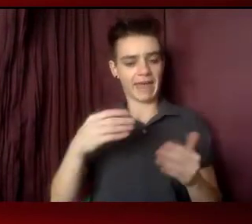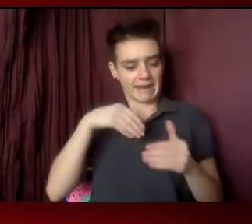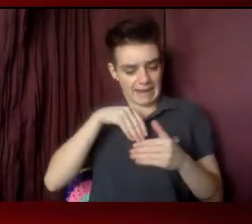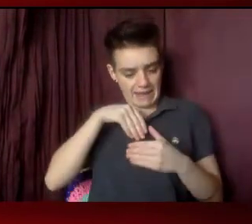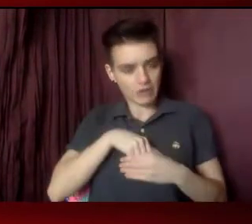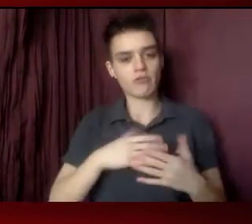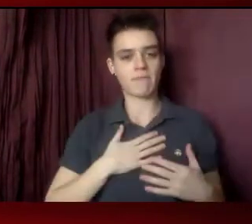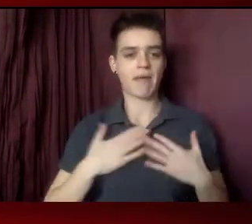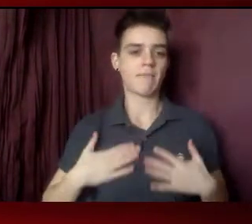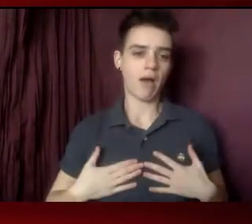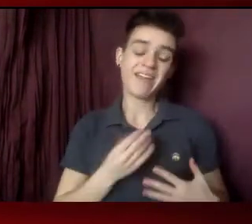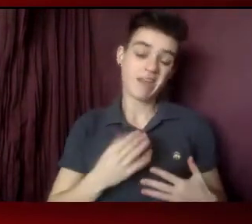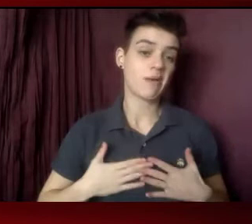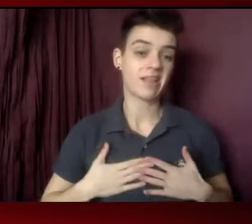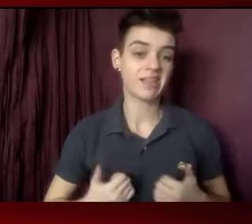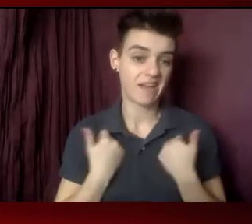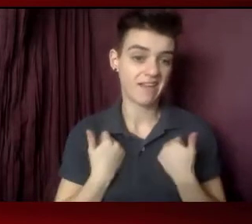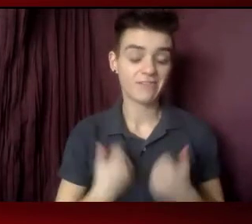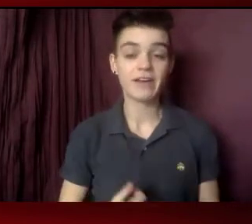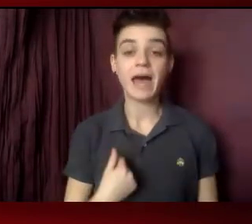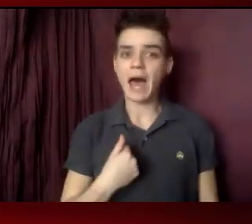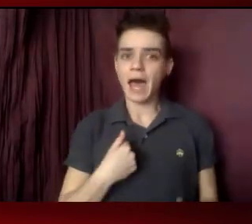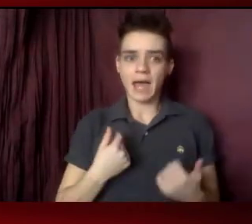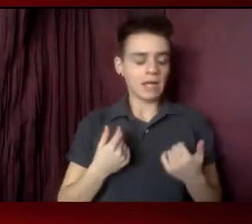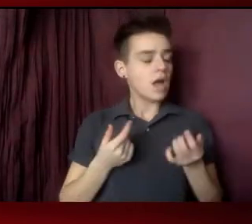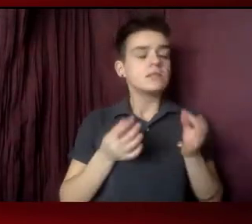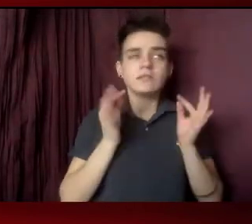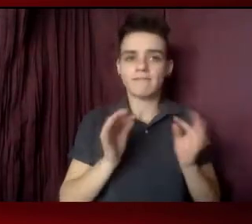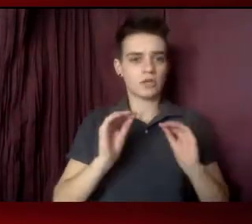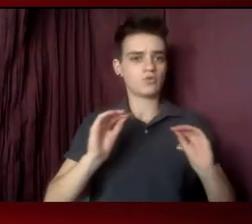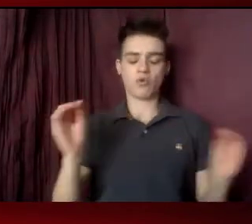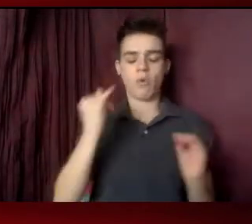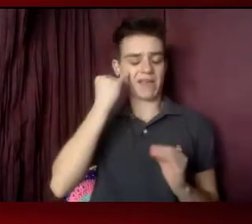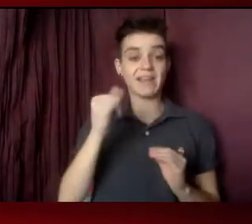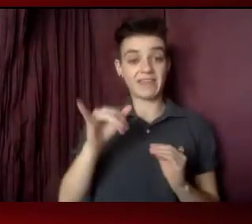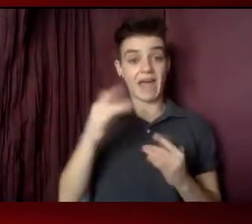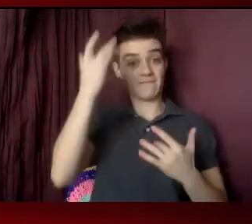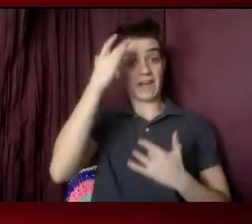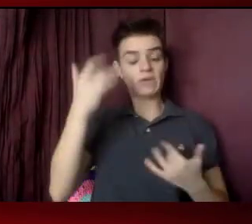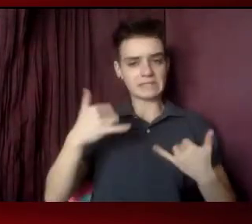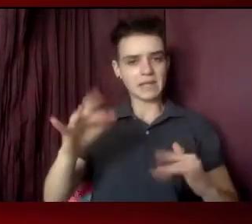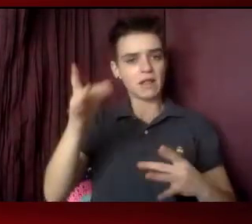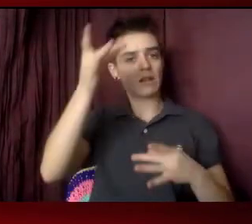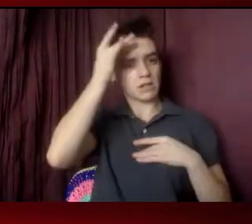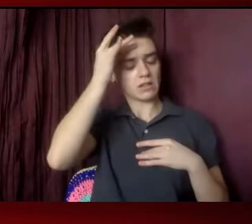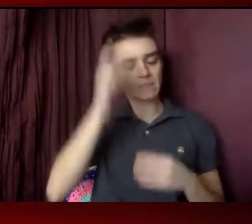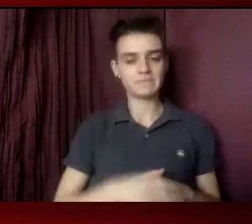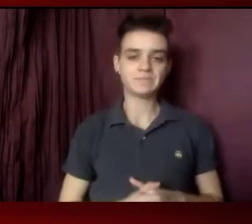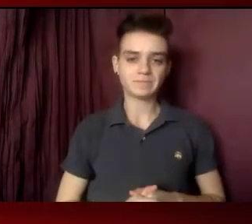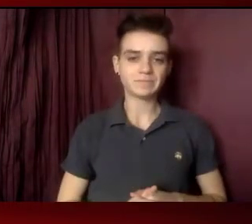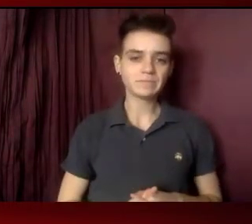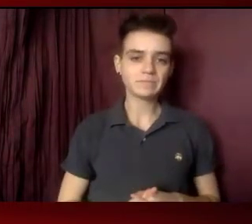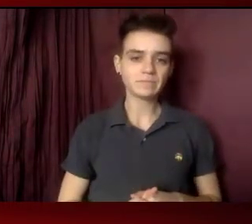I certainly had no idea that the virus would still be with me today. What we long-term HIV